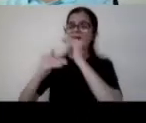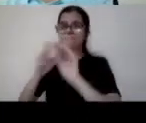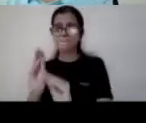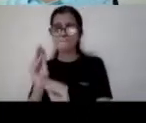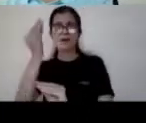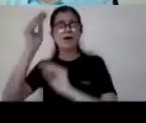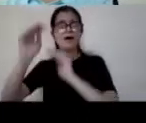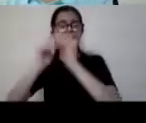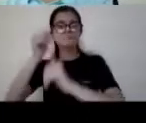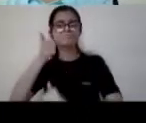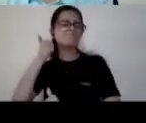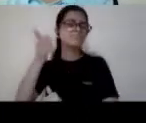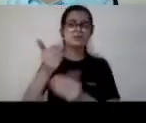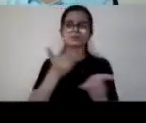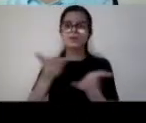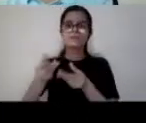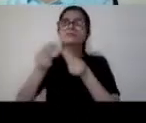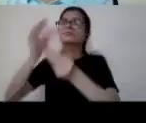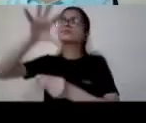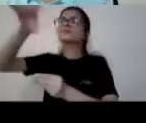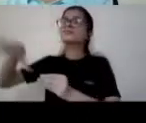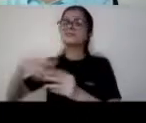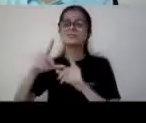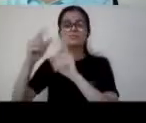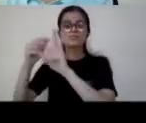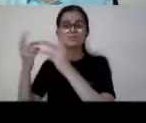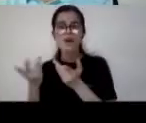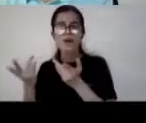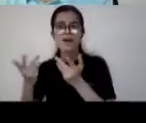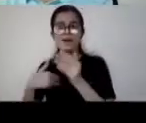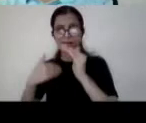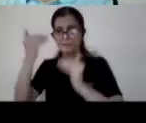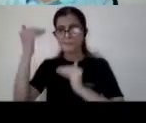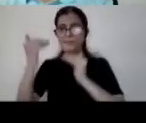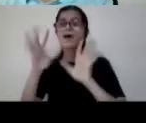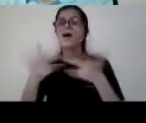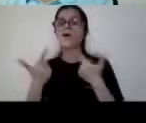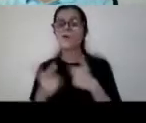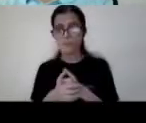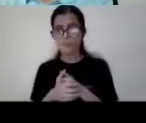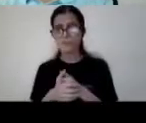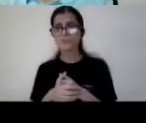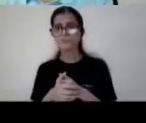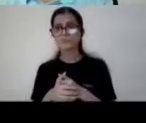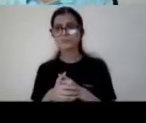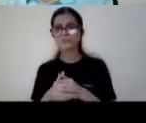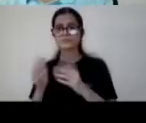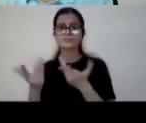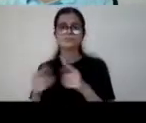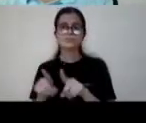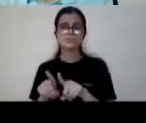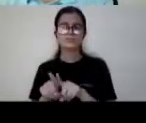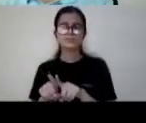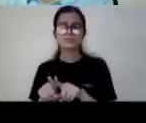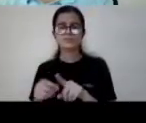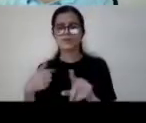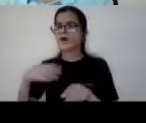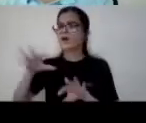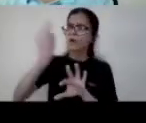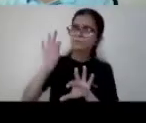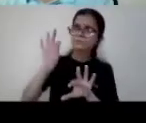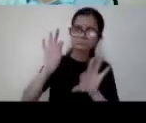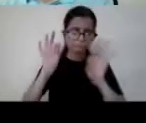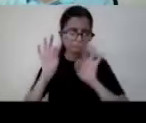service best serving country is doing uh in the world i plan to choose i i opt to choose the